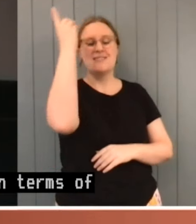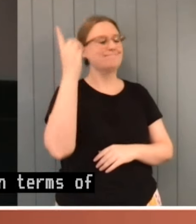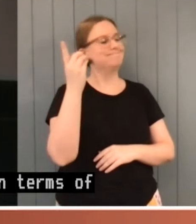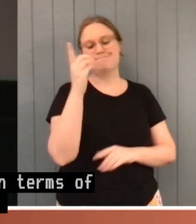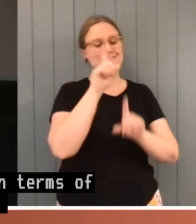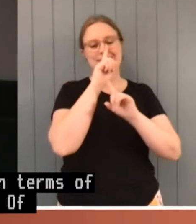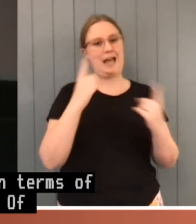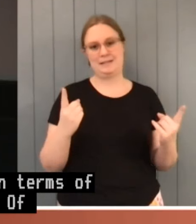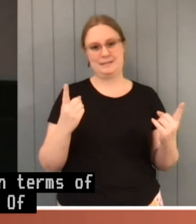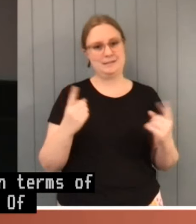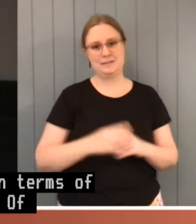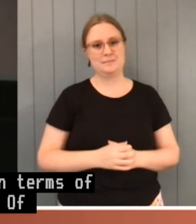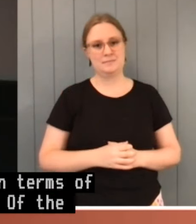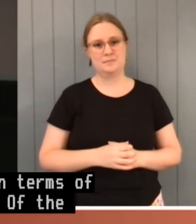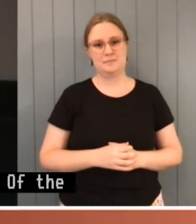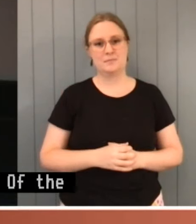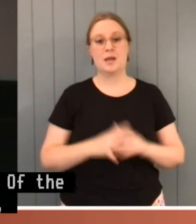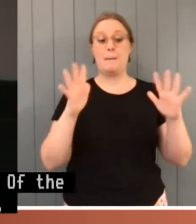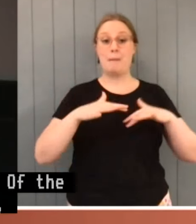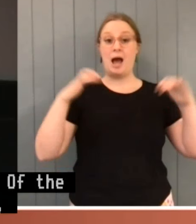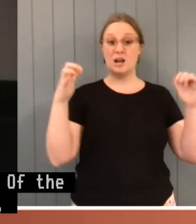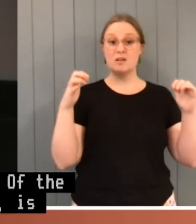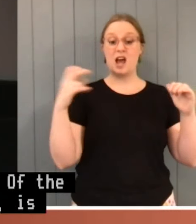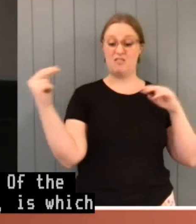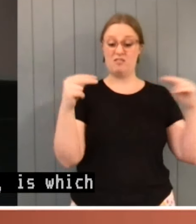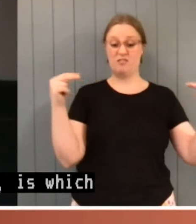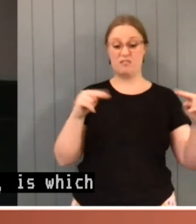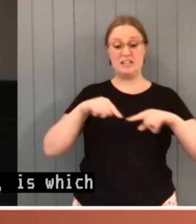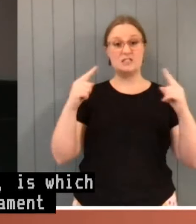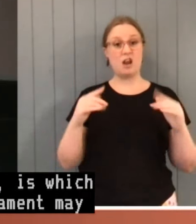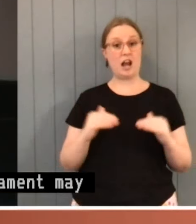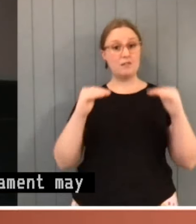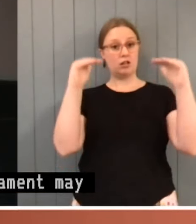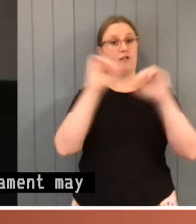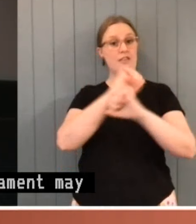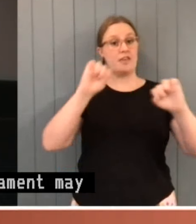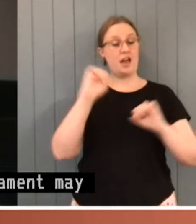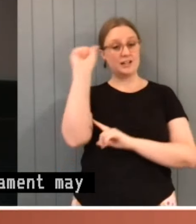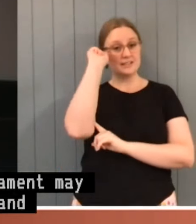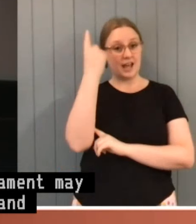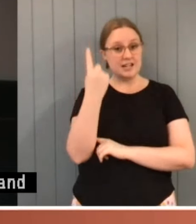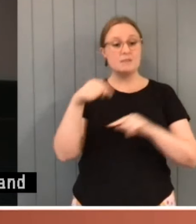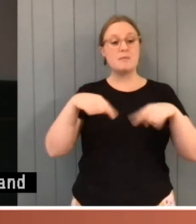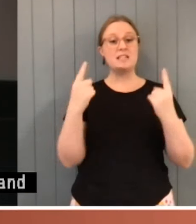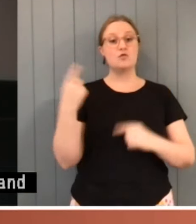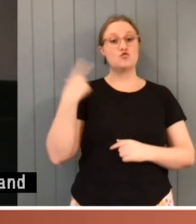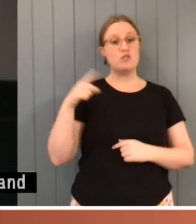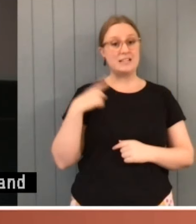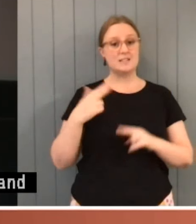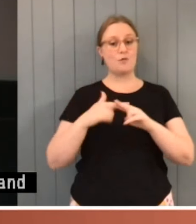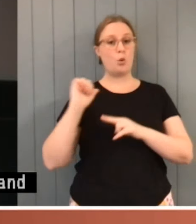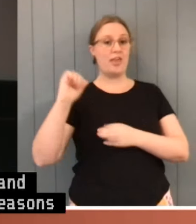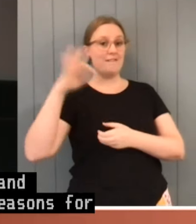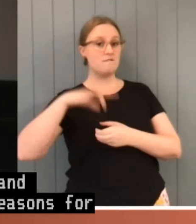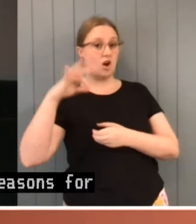different members of parliament may have in voting for a law, and perhaps the diversity of reasons for which they might cast their votes, suggests